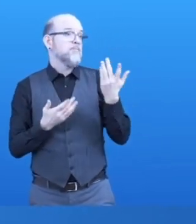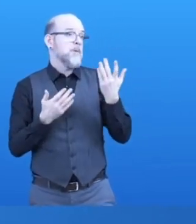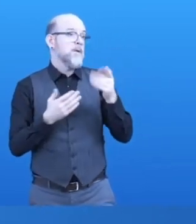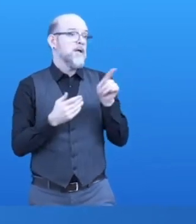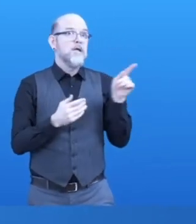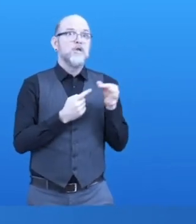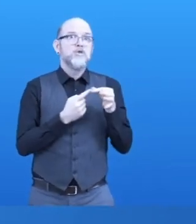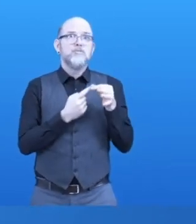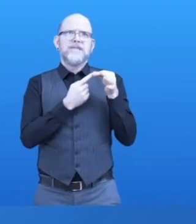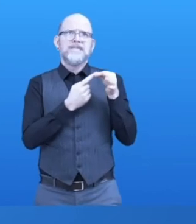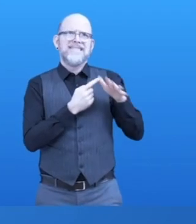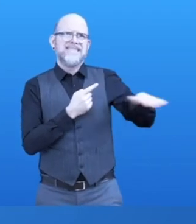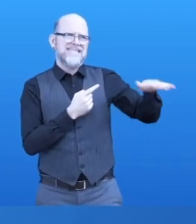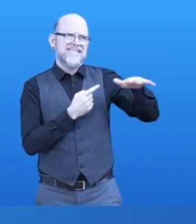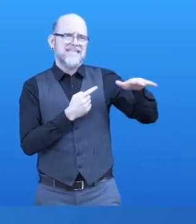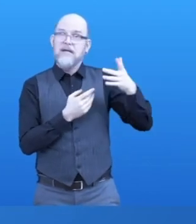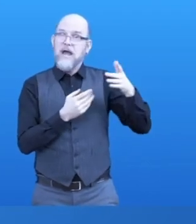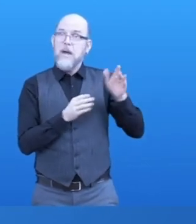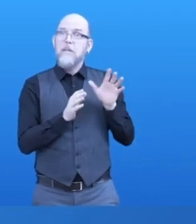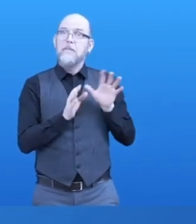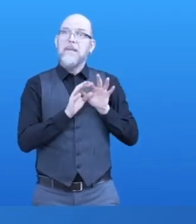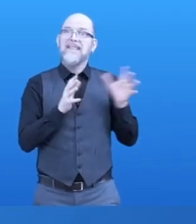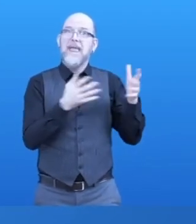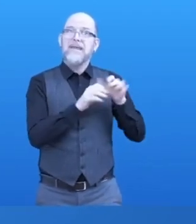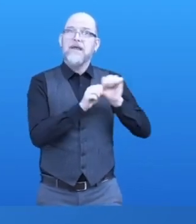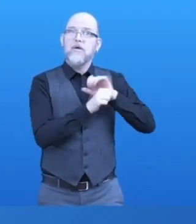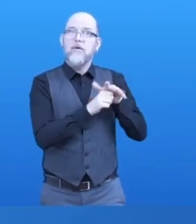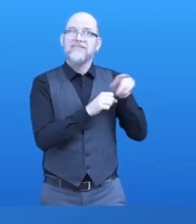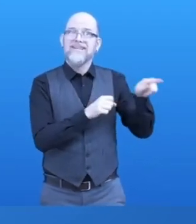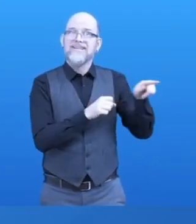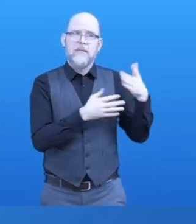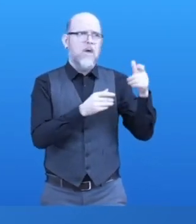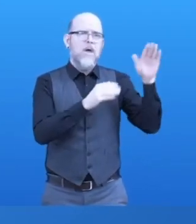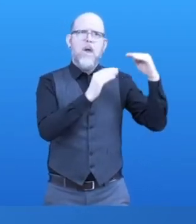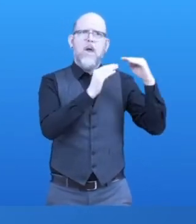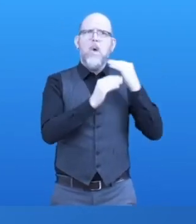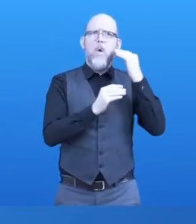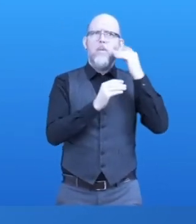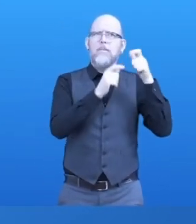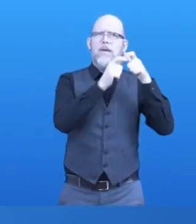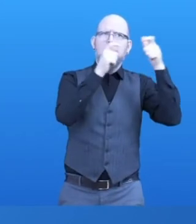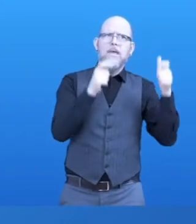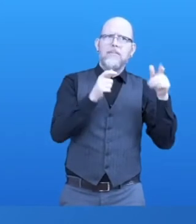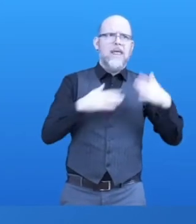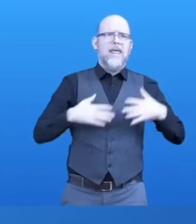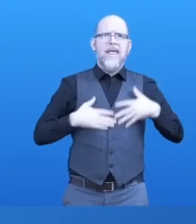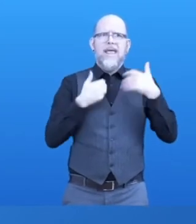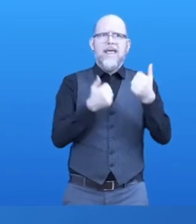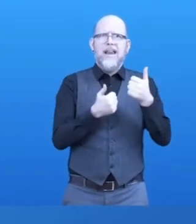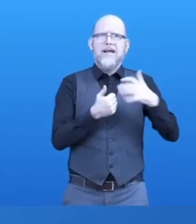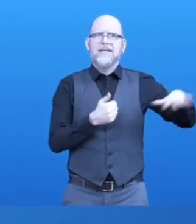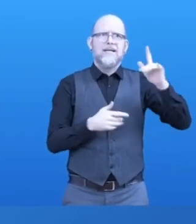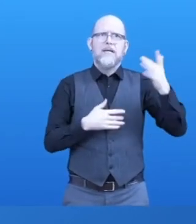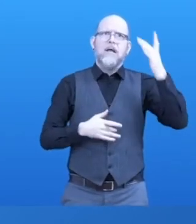that relate to the pandemic so that people in care homes and healthcare settings can create usable boards